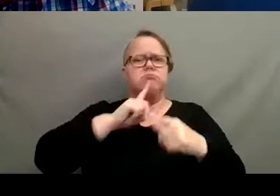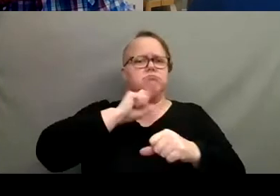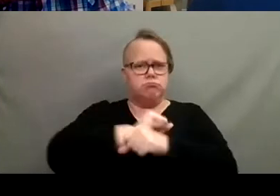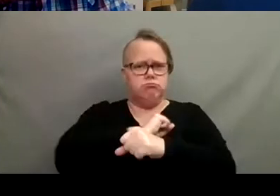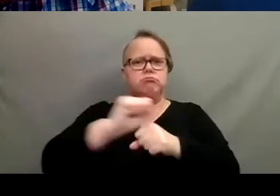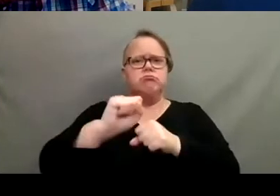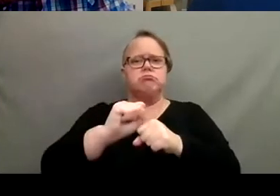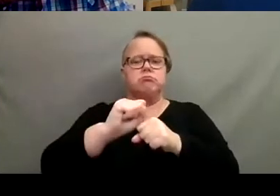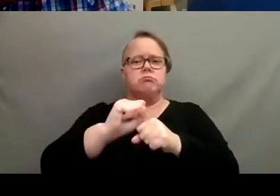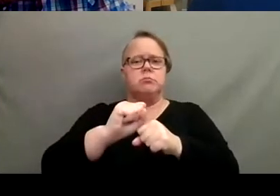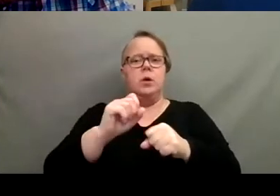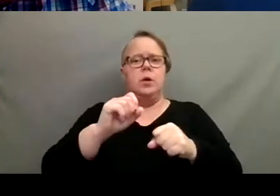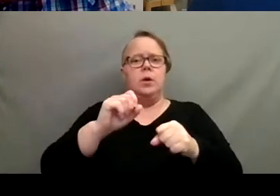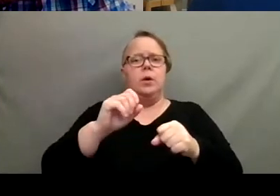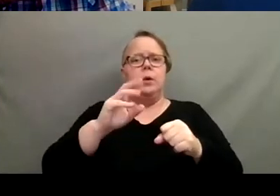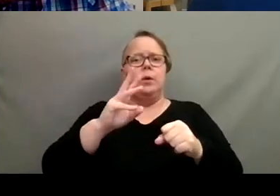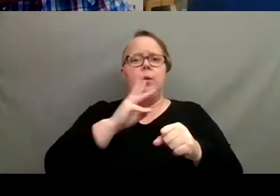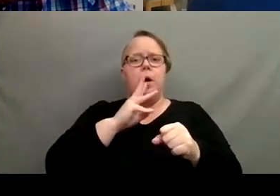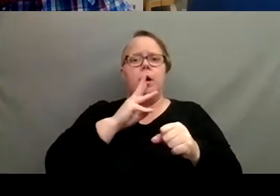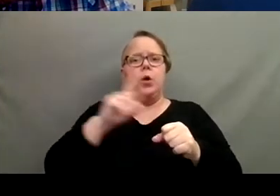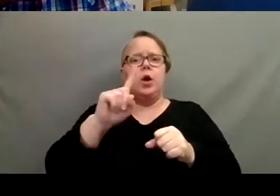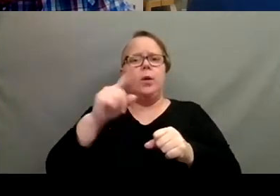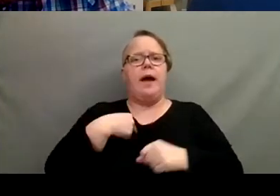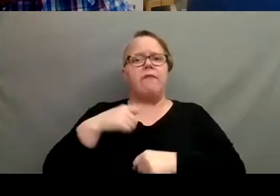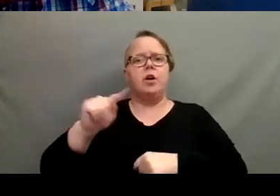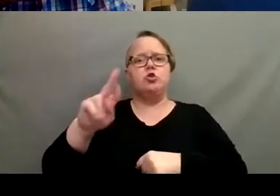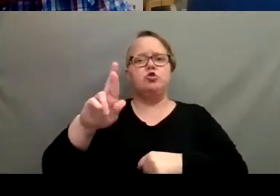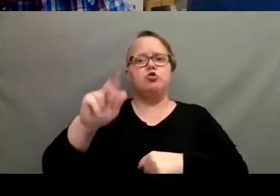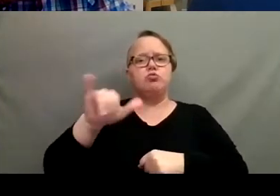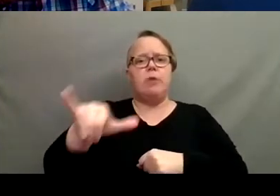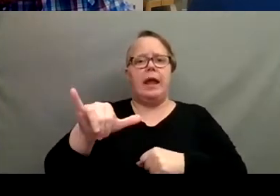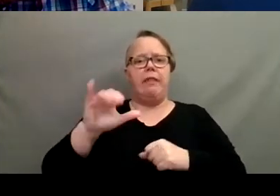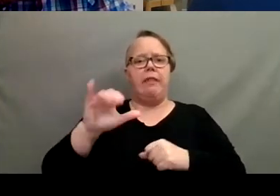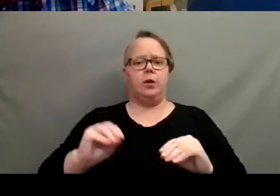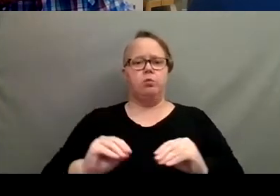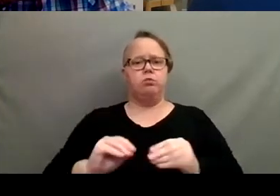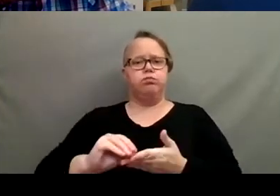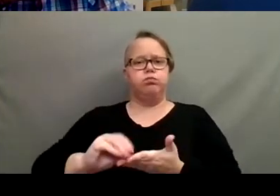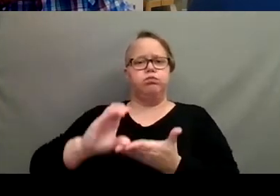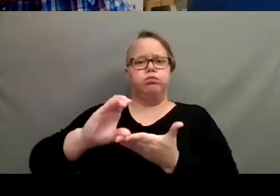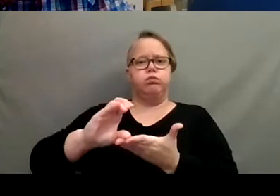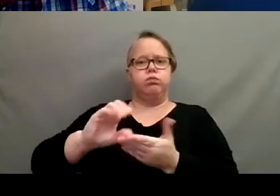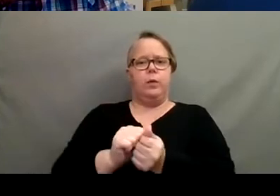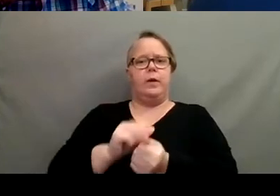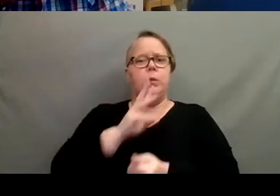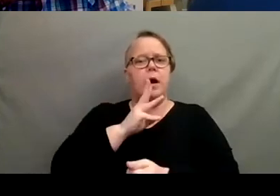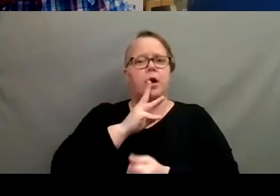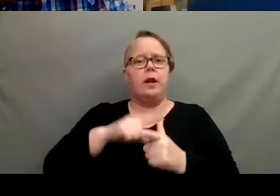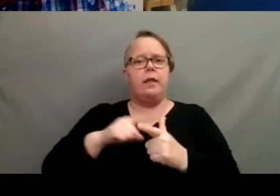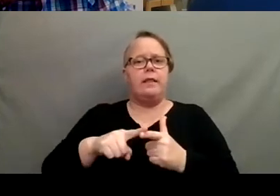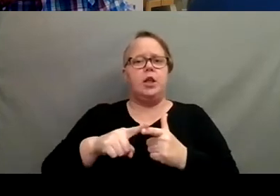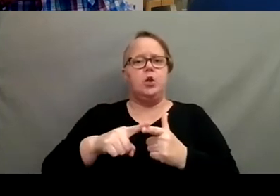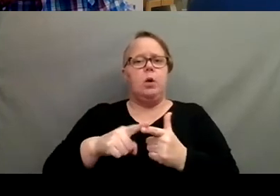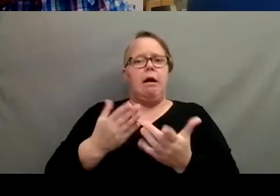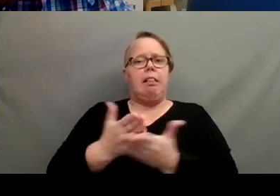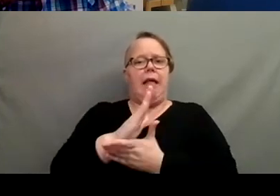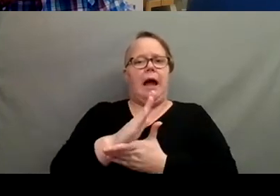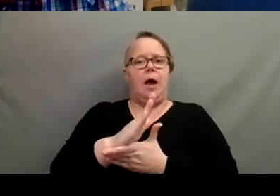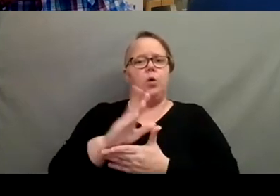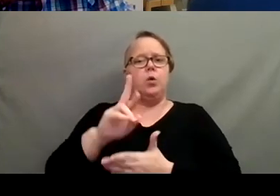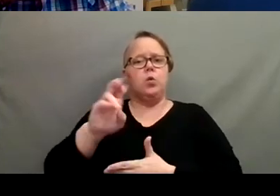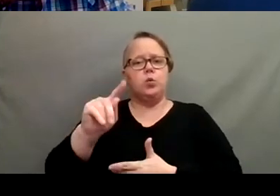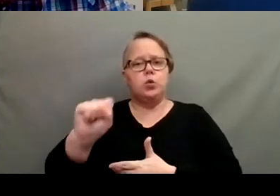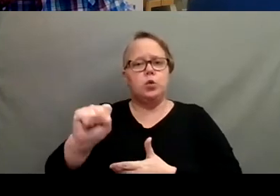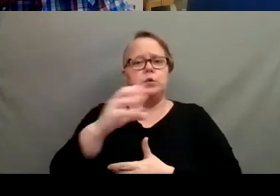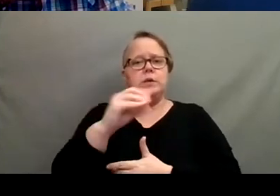bottom watering method where you have a tray below, you fill that with water and you let the roots and the soil soak it up from the